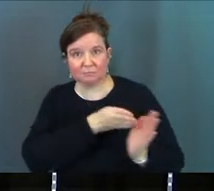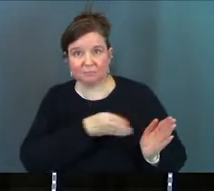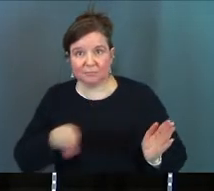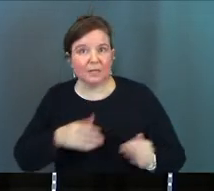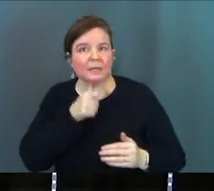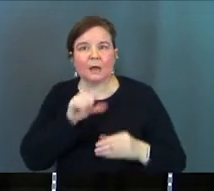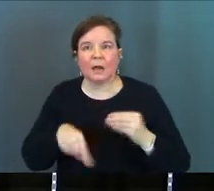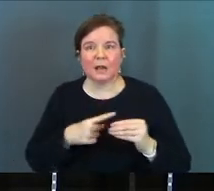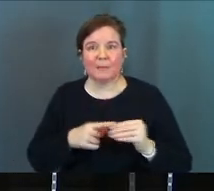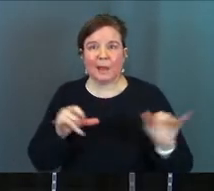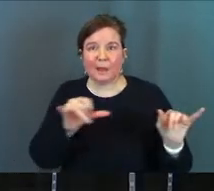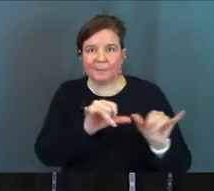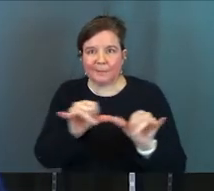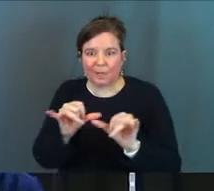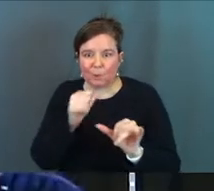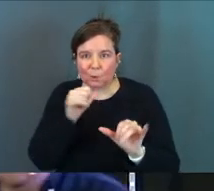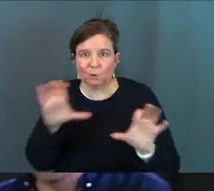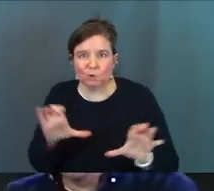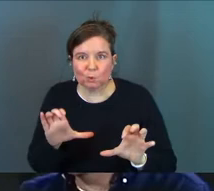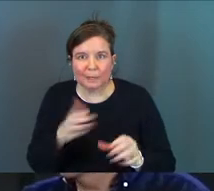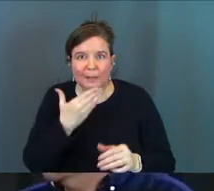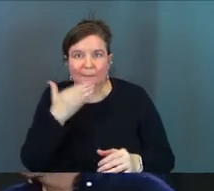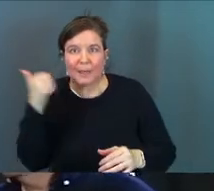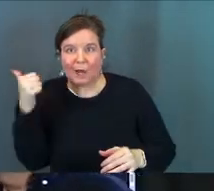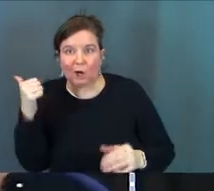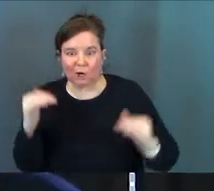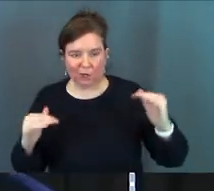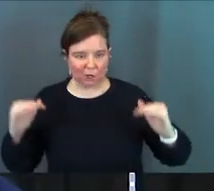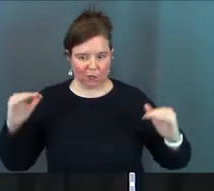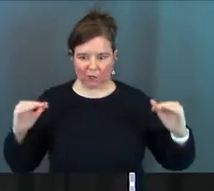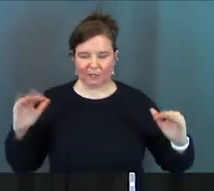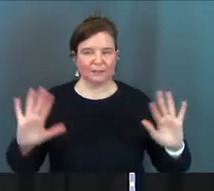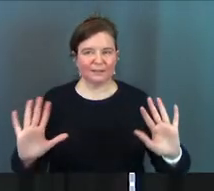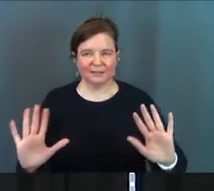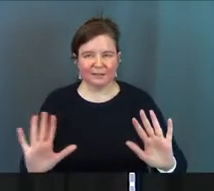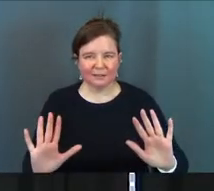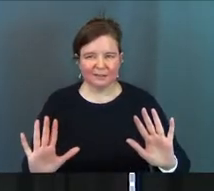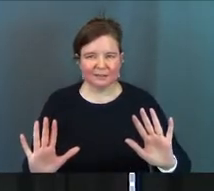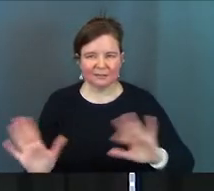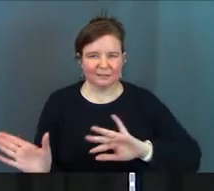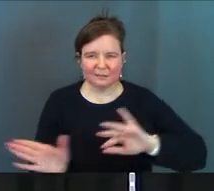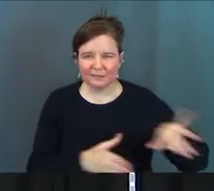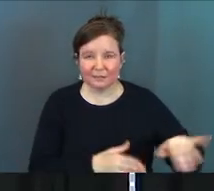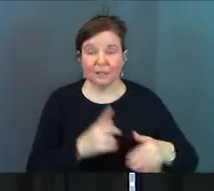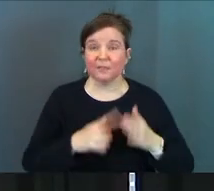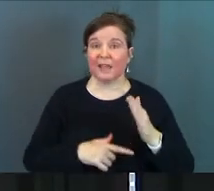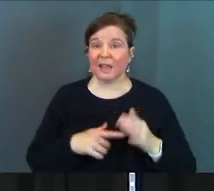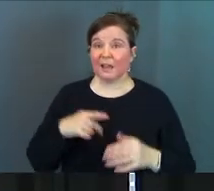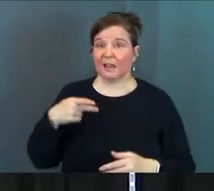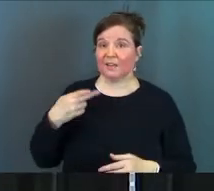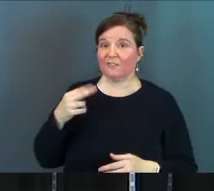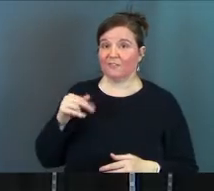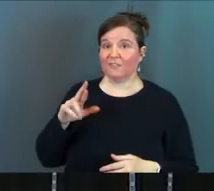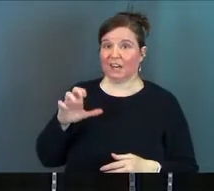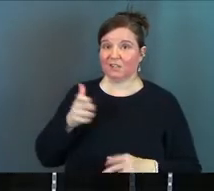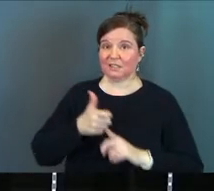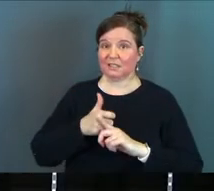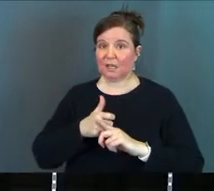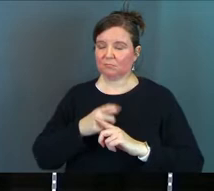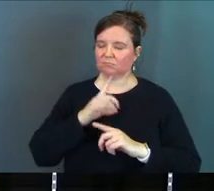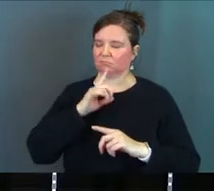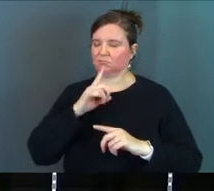It's not about measuring who's doing it better. That's not it at all. That's where the Pharisees got it wrong.